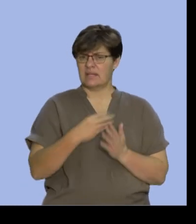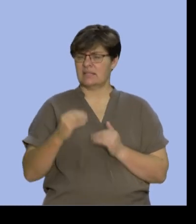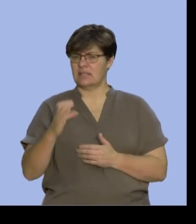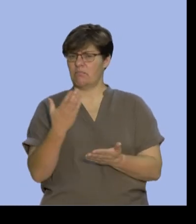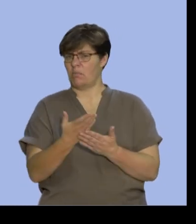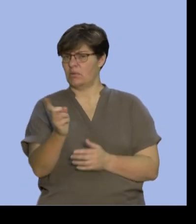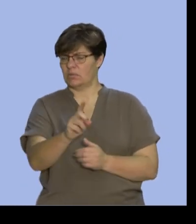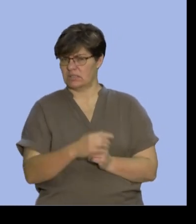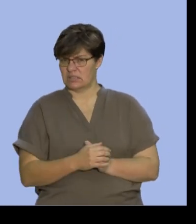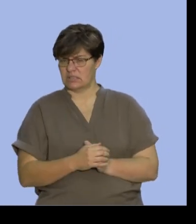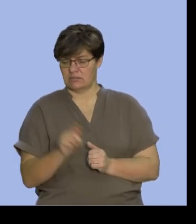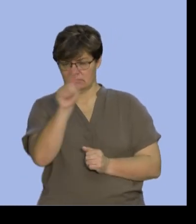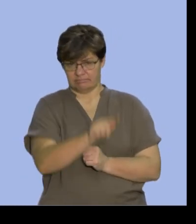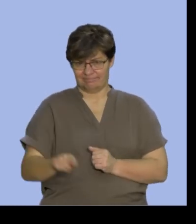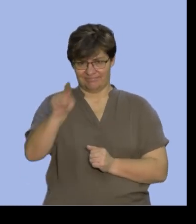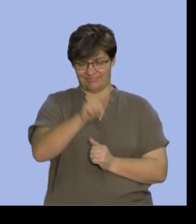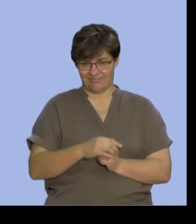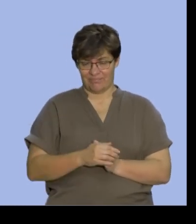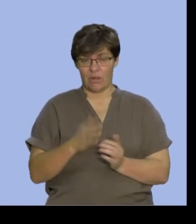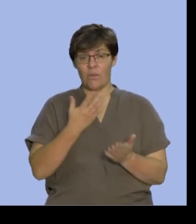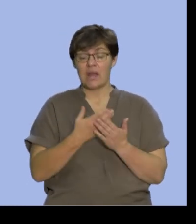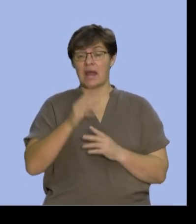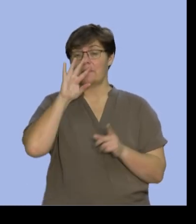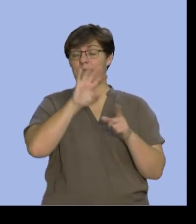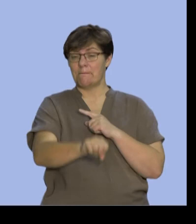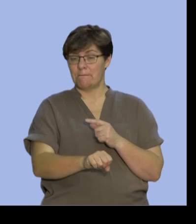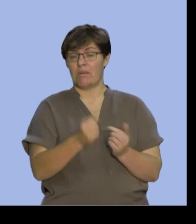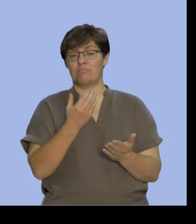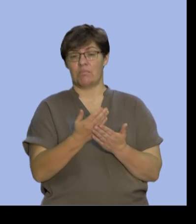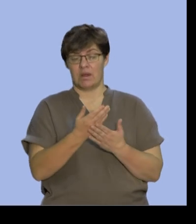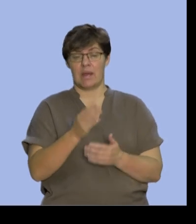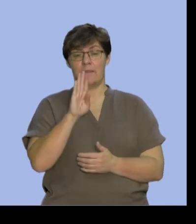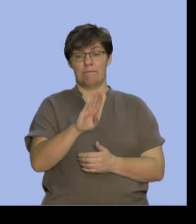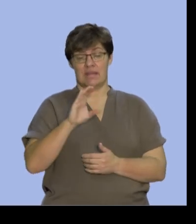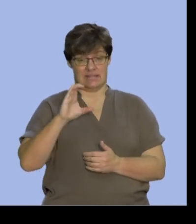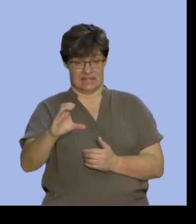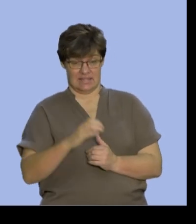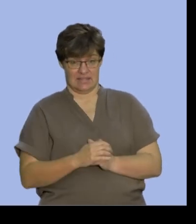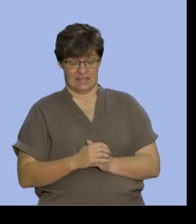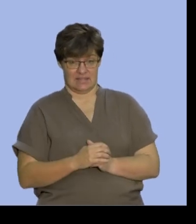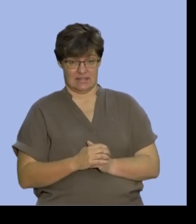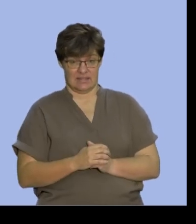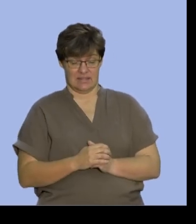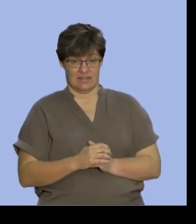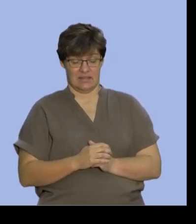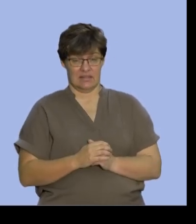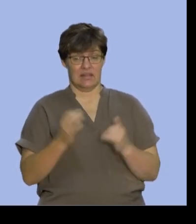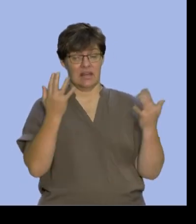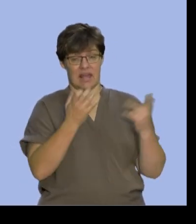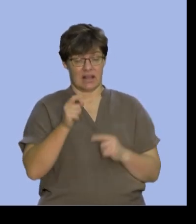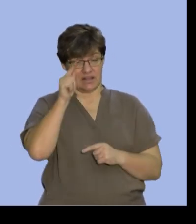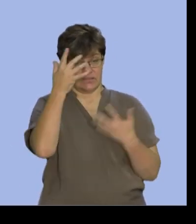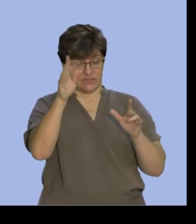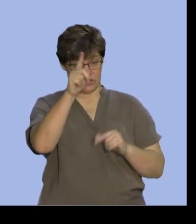this here we can recognize the probability of B and C we calculated it over here